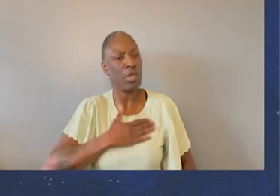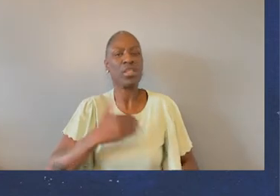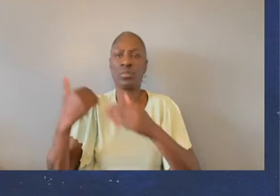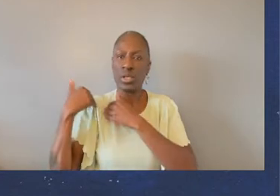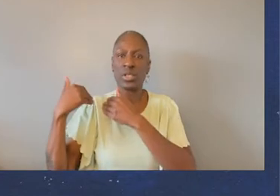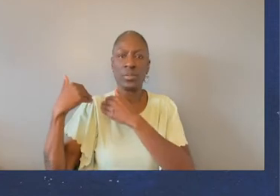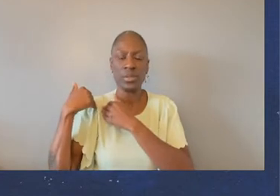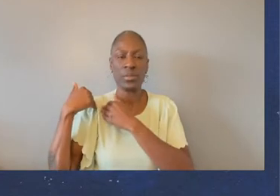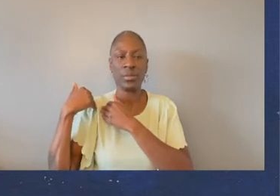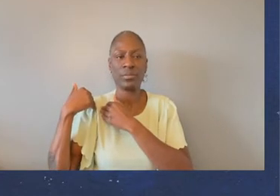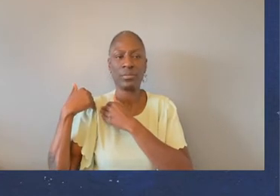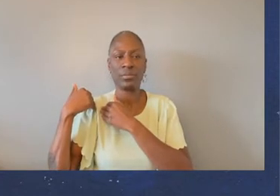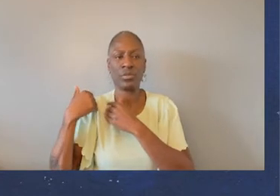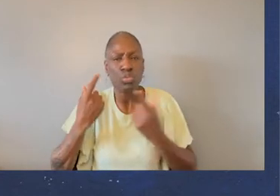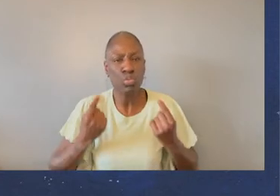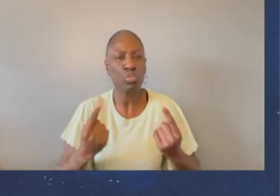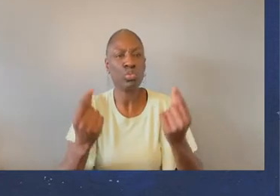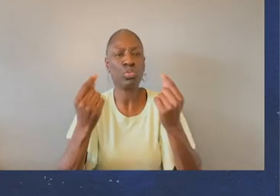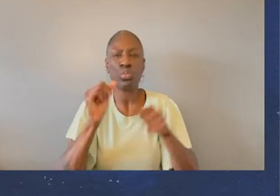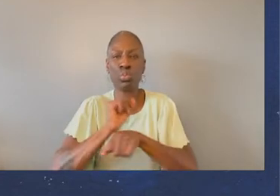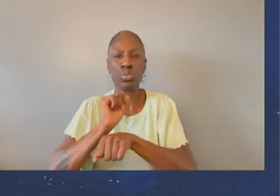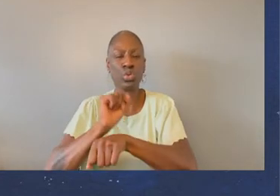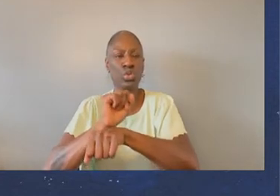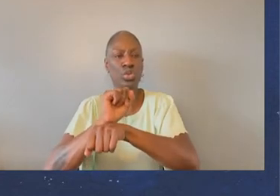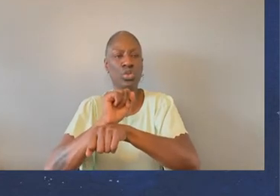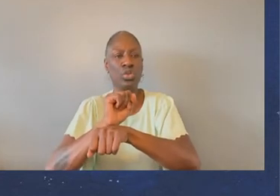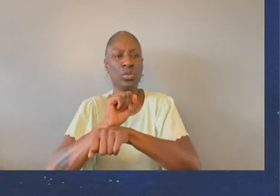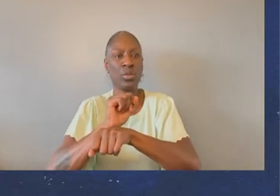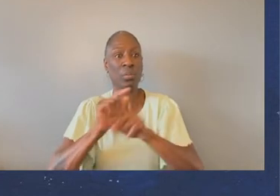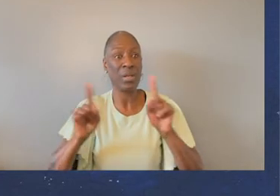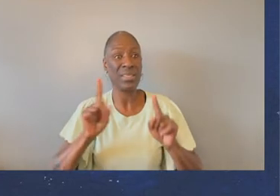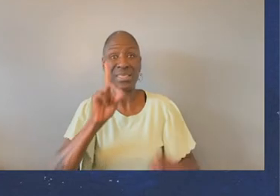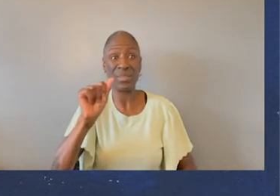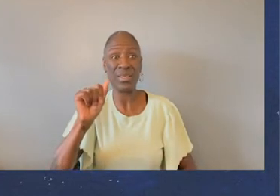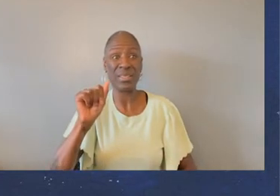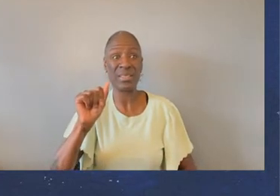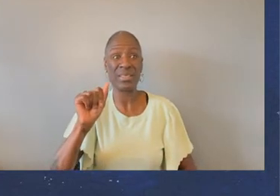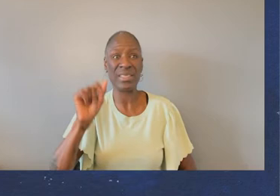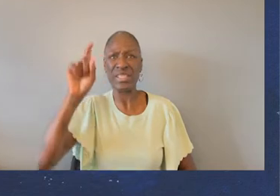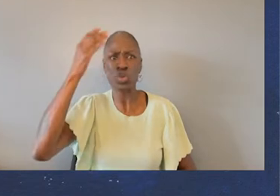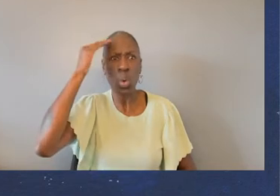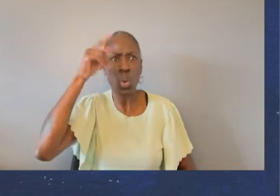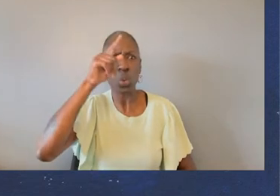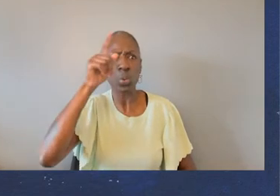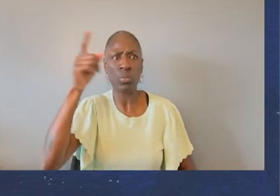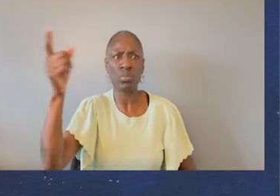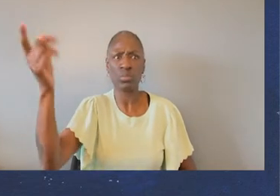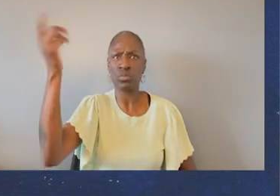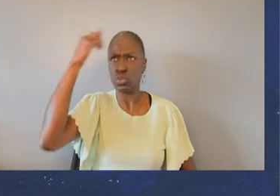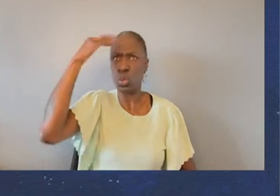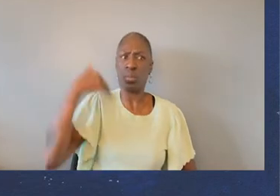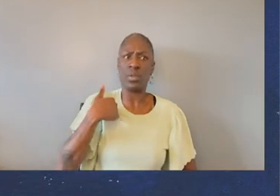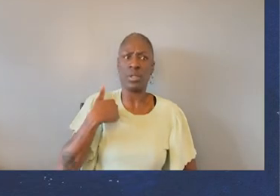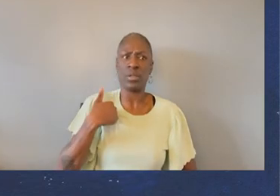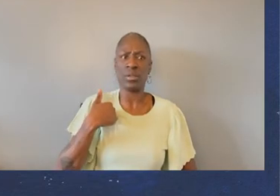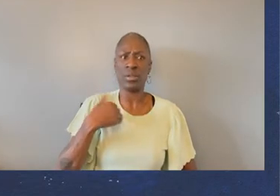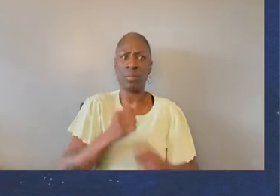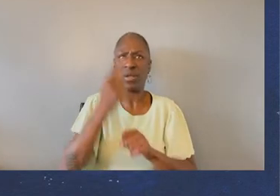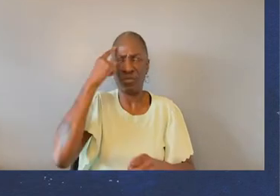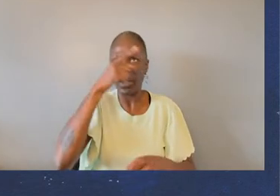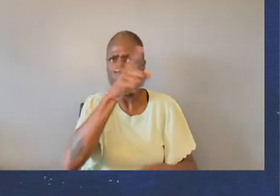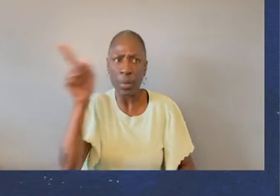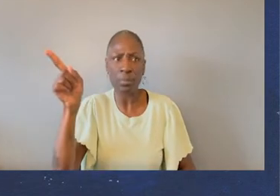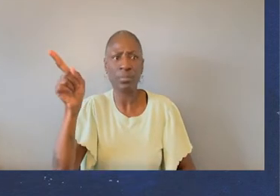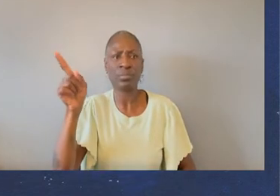my responsibility to do this work. People with disabilities need to know that they have a person that's fighting for them